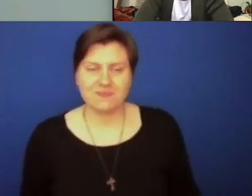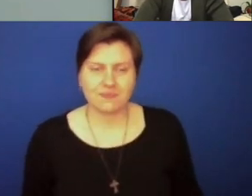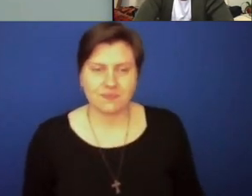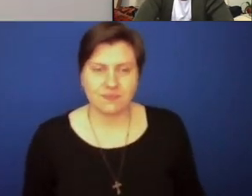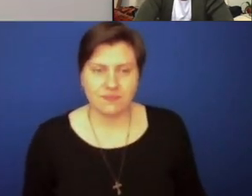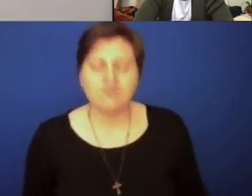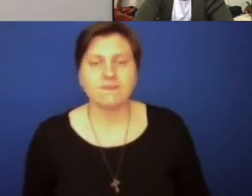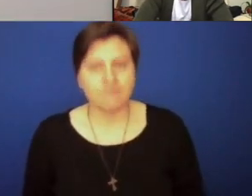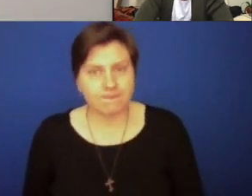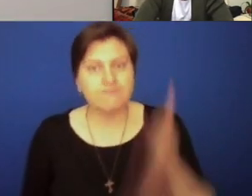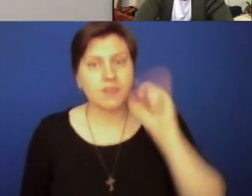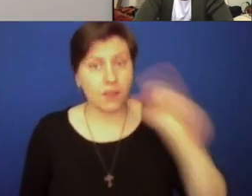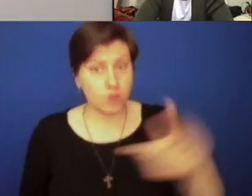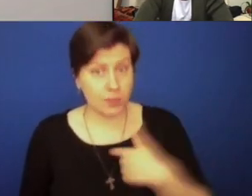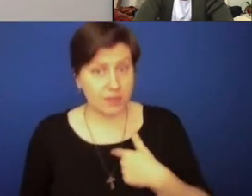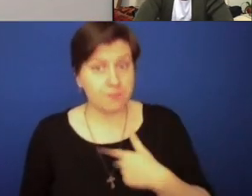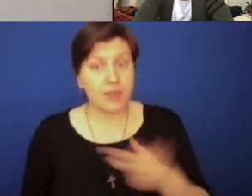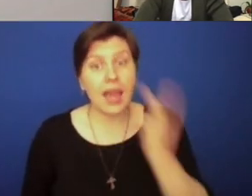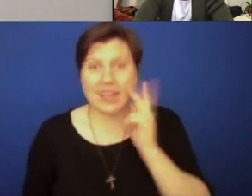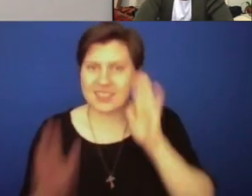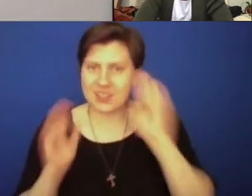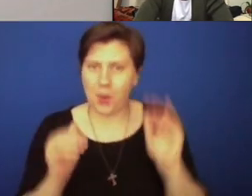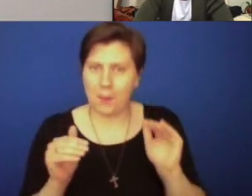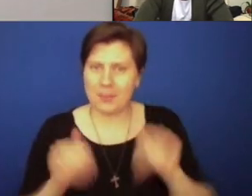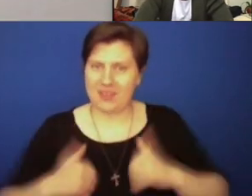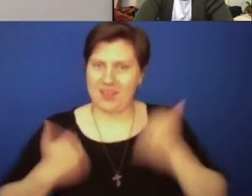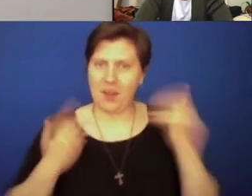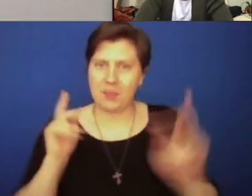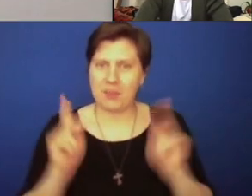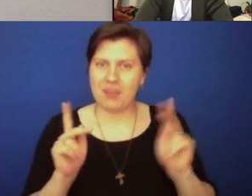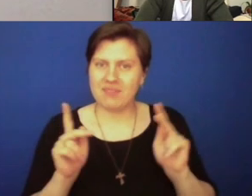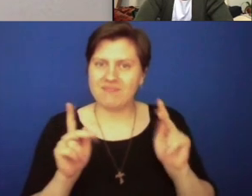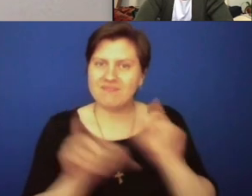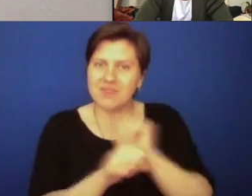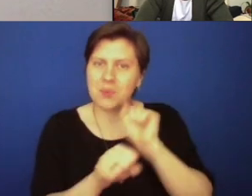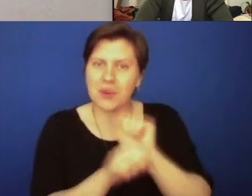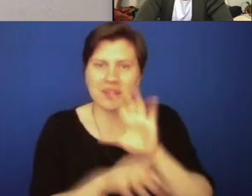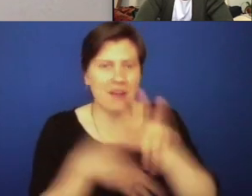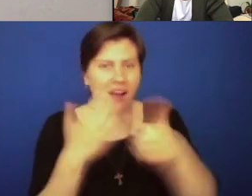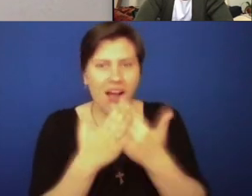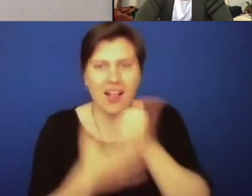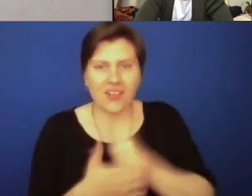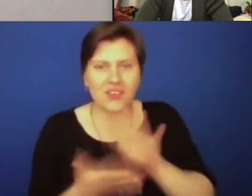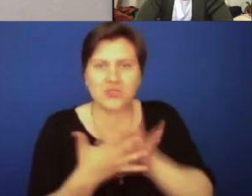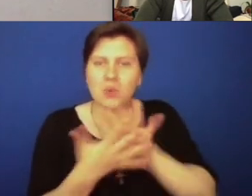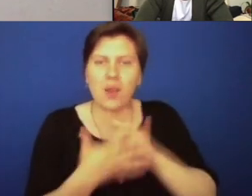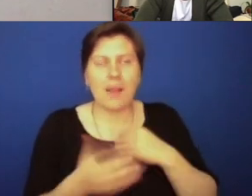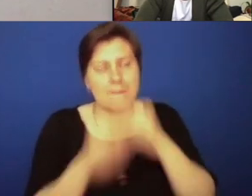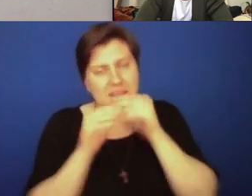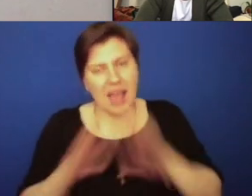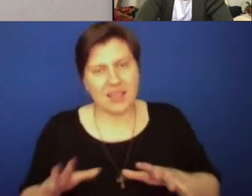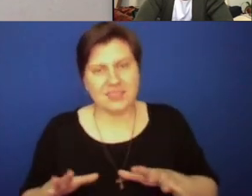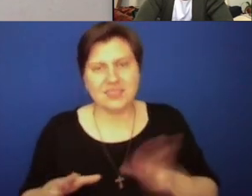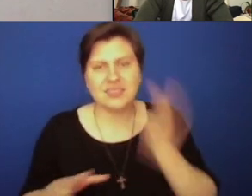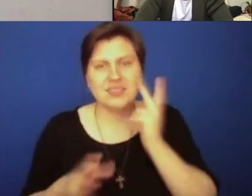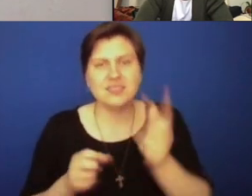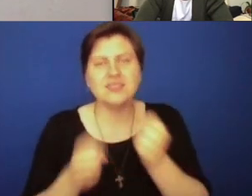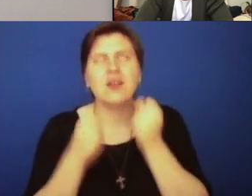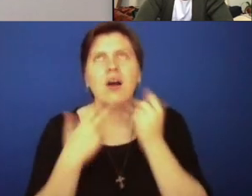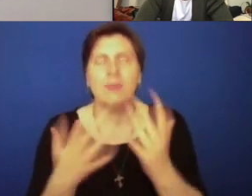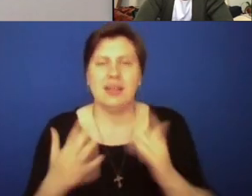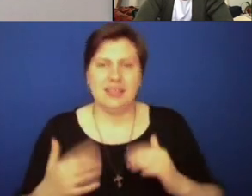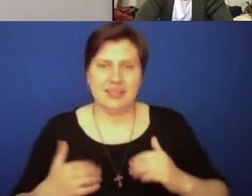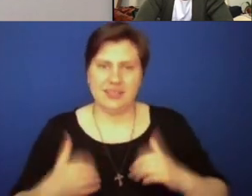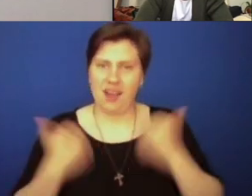For me, I definitely say that I see hope in young people working at an all-girls school. I'm so blessed to be around so